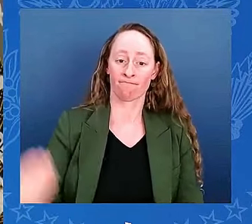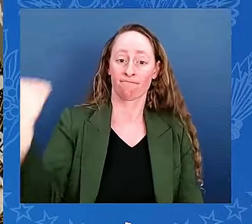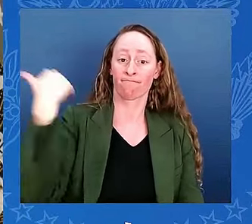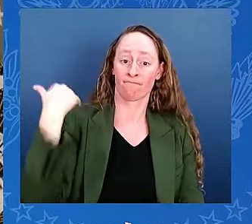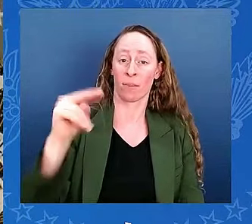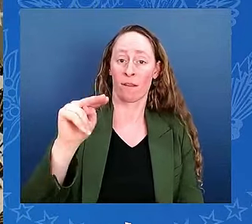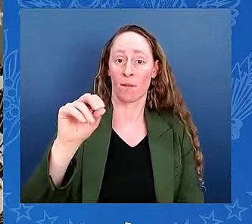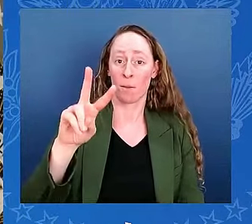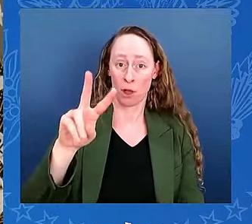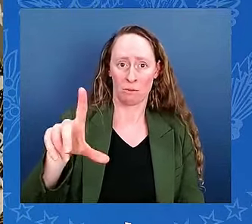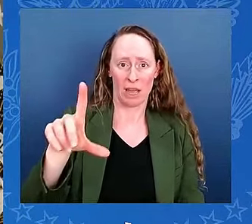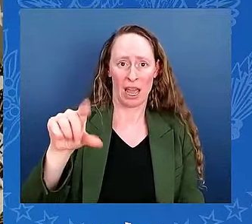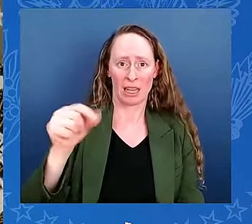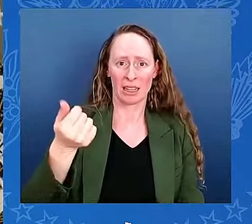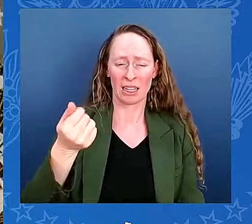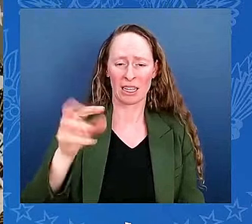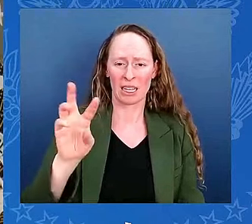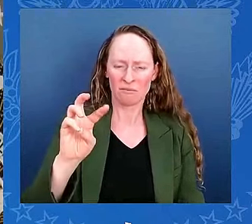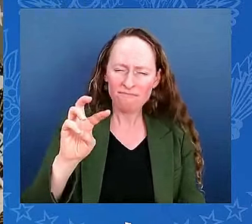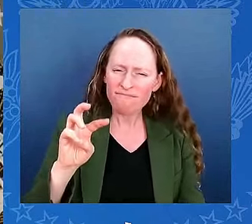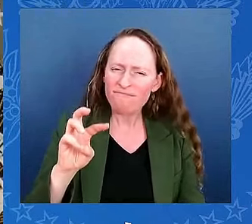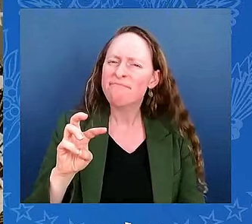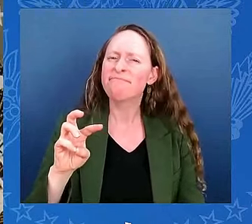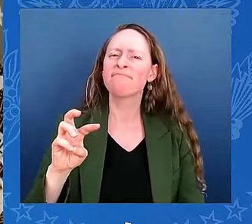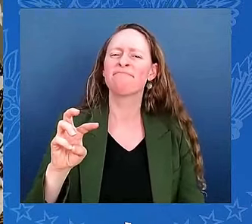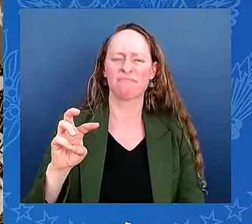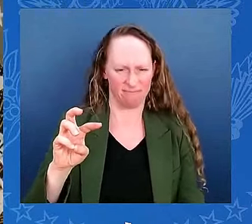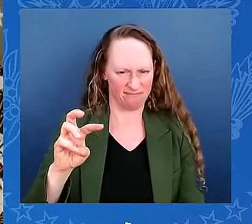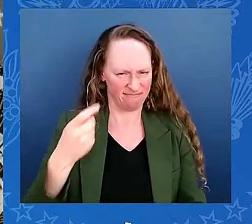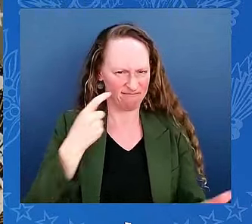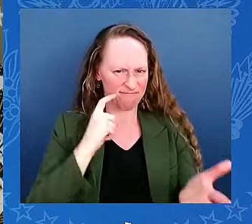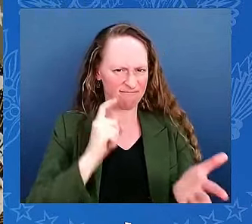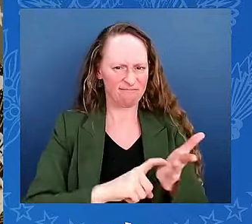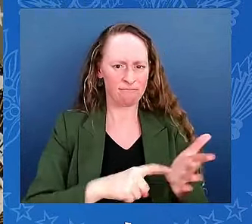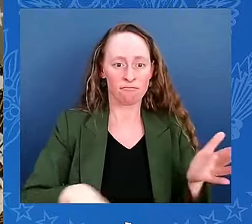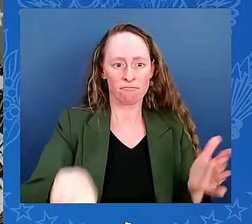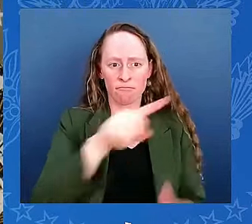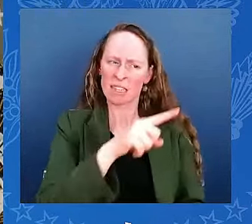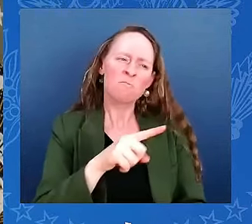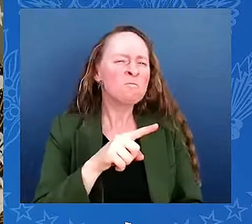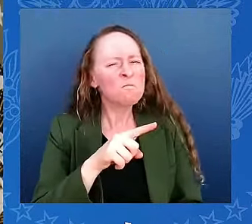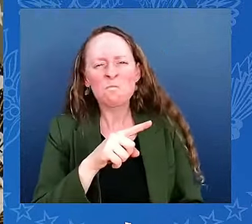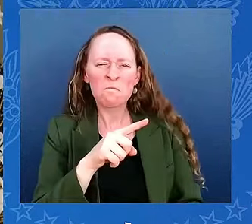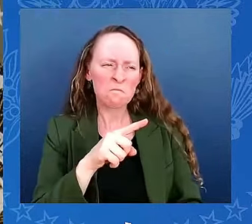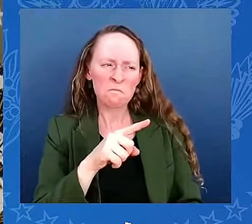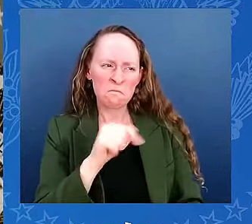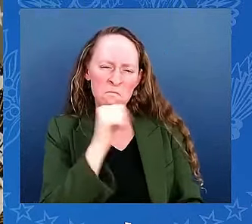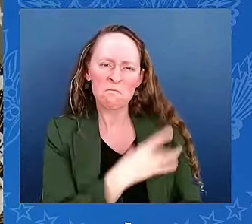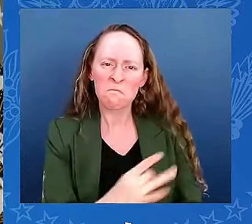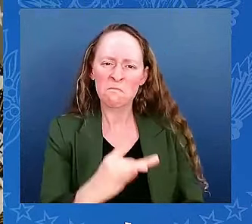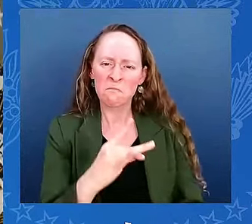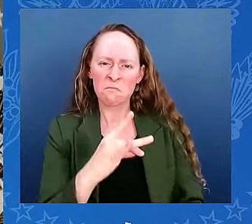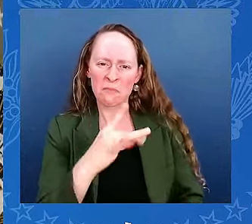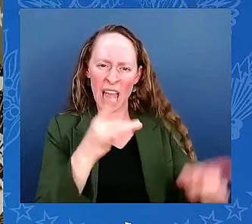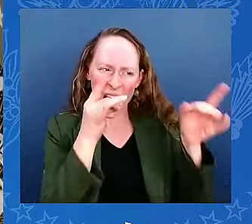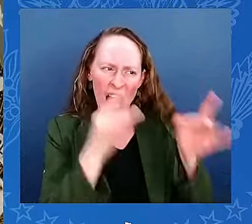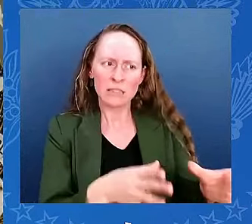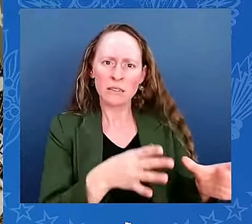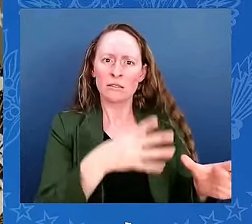from hate and hostility toward immigrants, including South Asian Americans, that we hear once again in 2024.